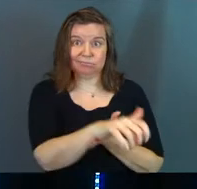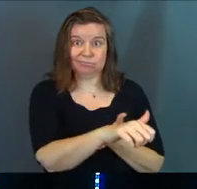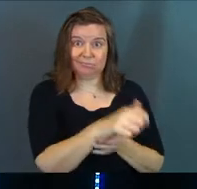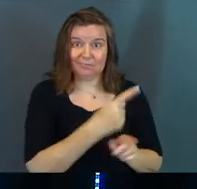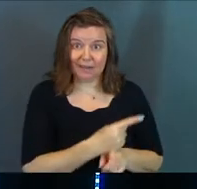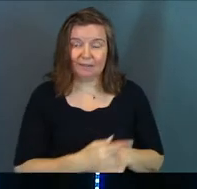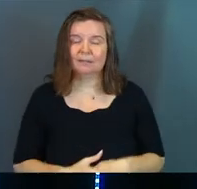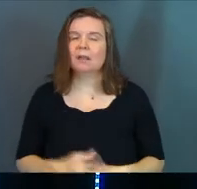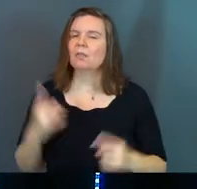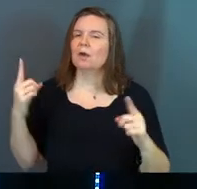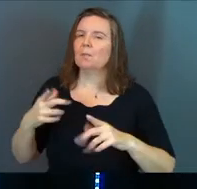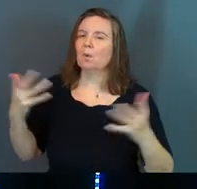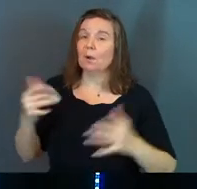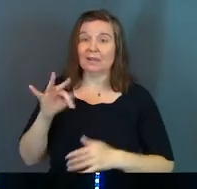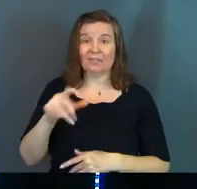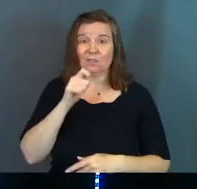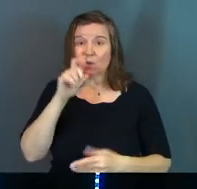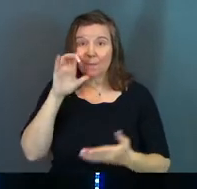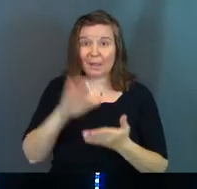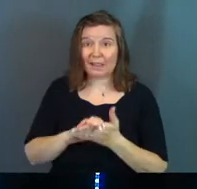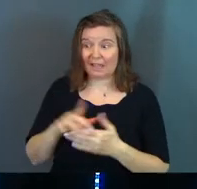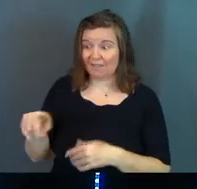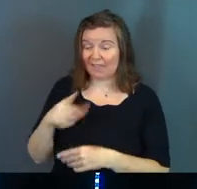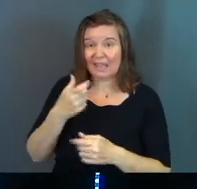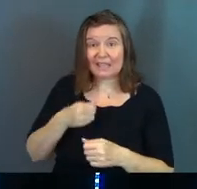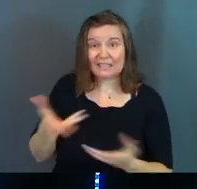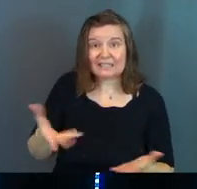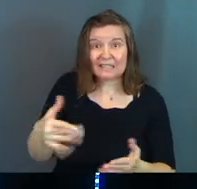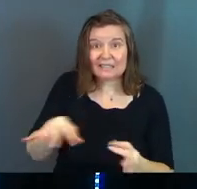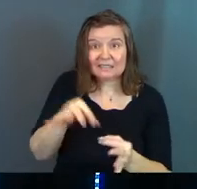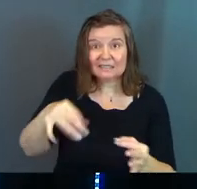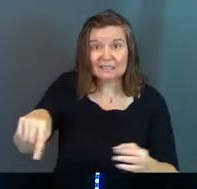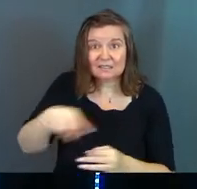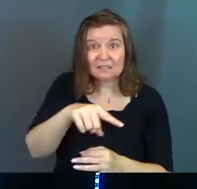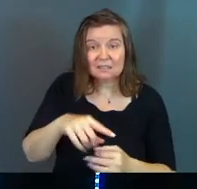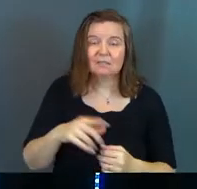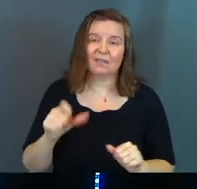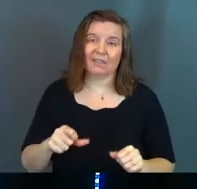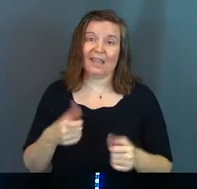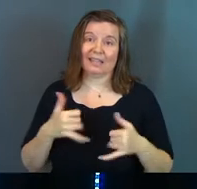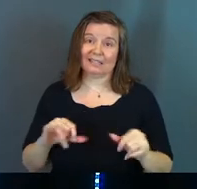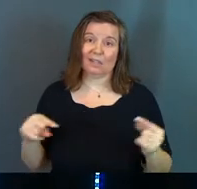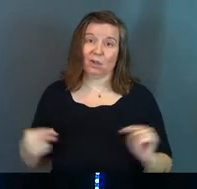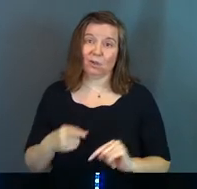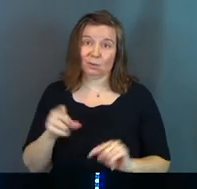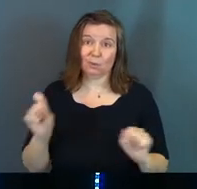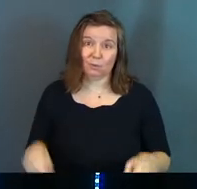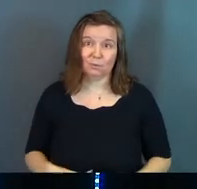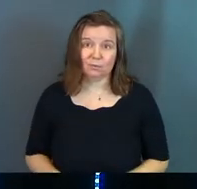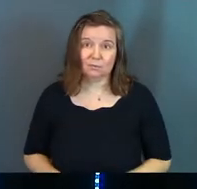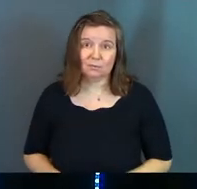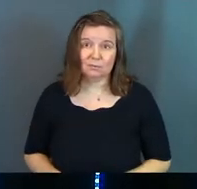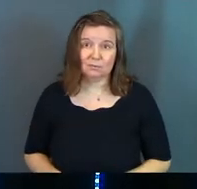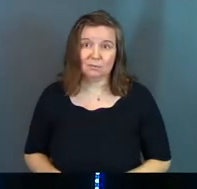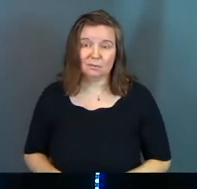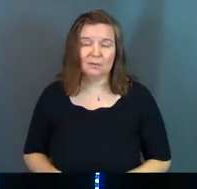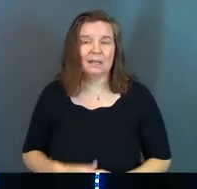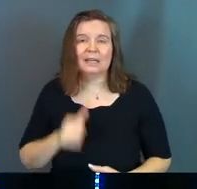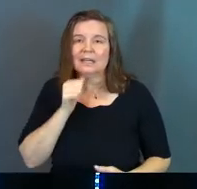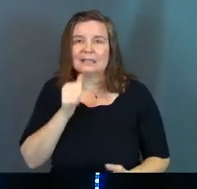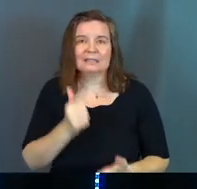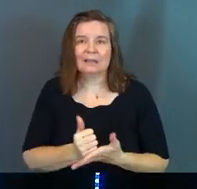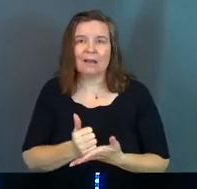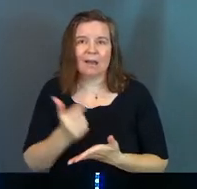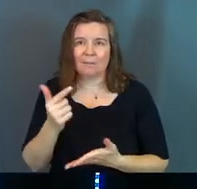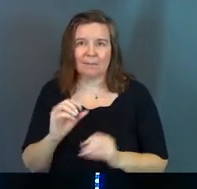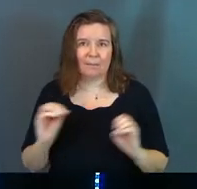Here's the point. If you don't believe they exist, they can still hurt you. And it doesn't